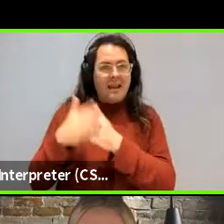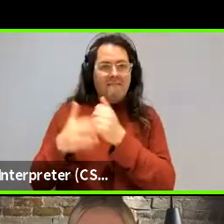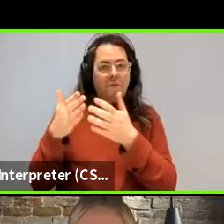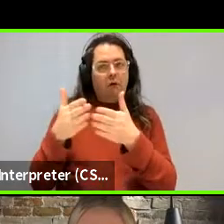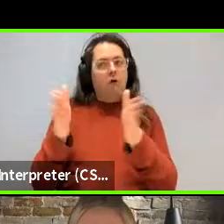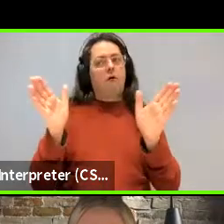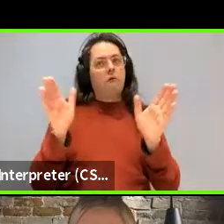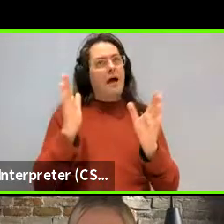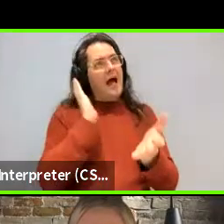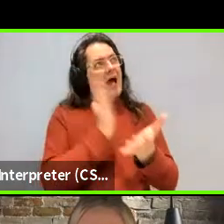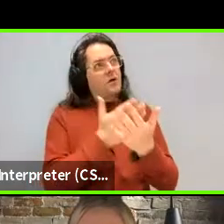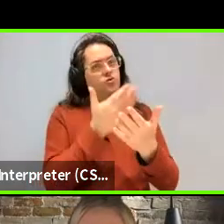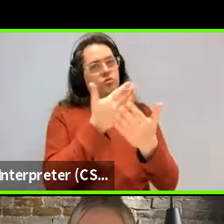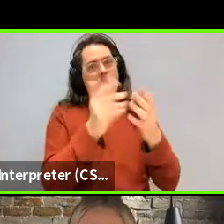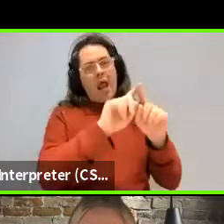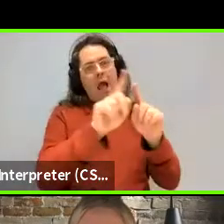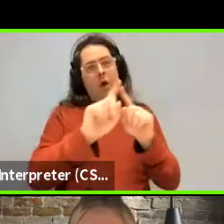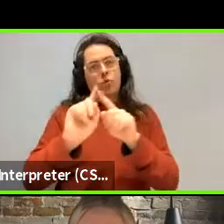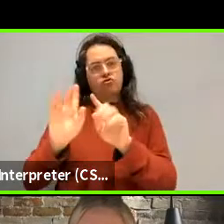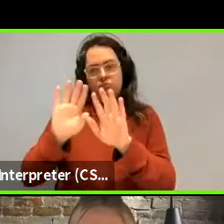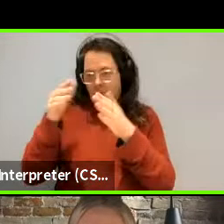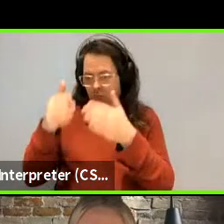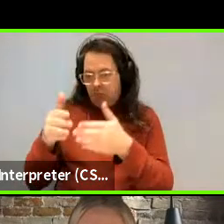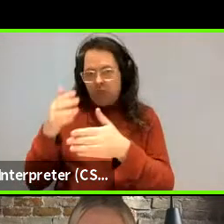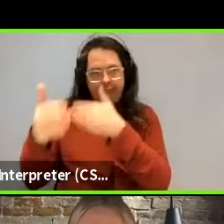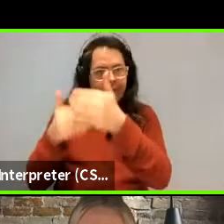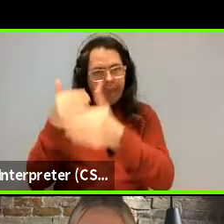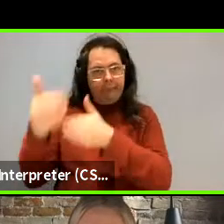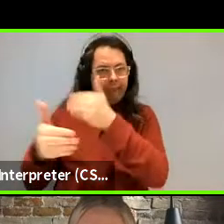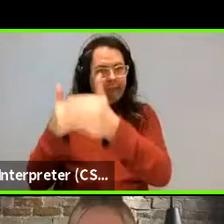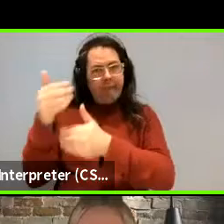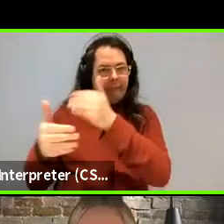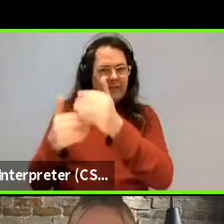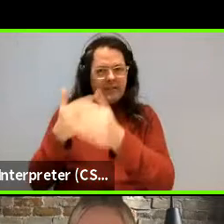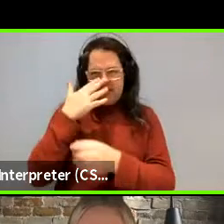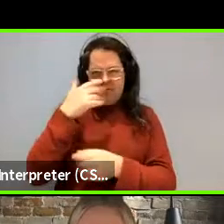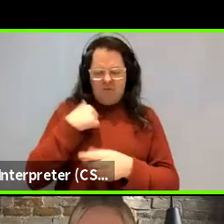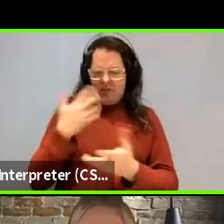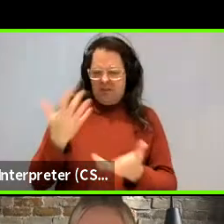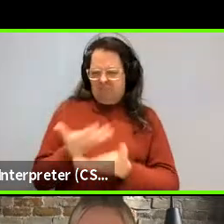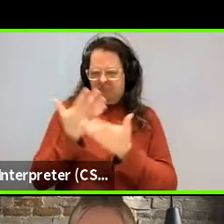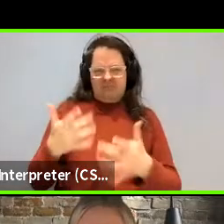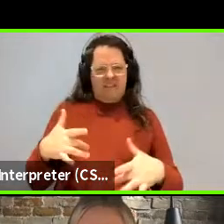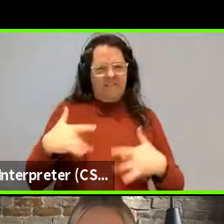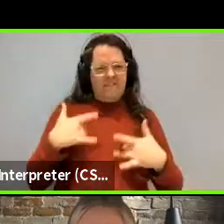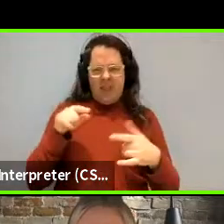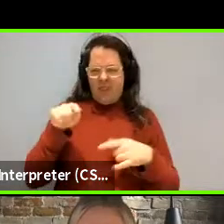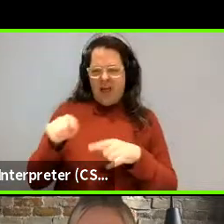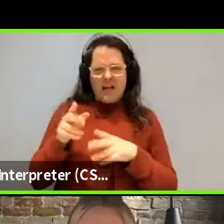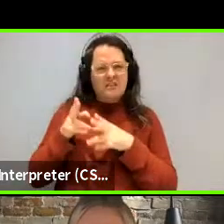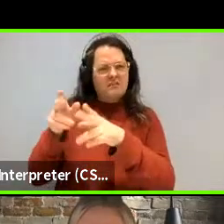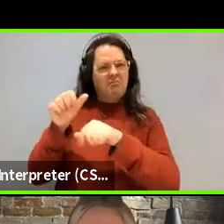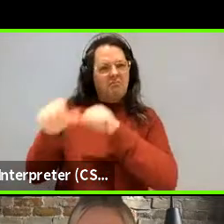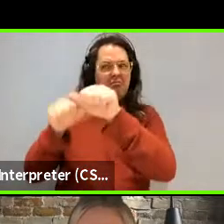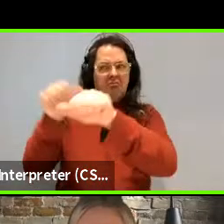languages. Not only did we get, it was just kind of not a very, I just didn't, didn't go somewhere that I wanted to continue.